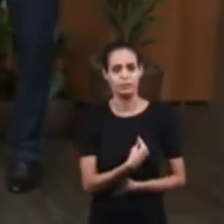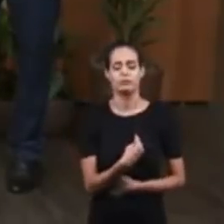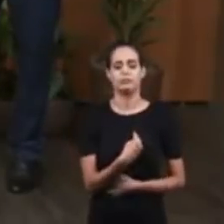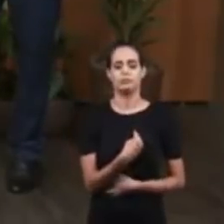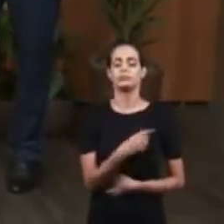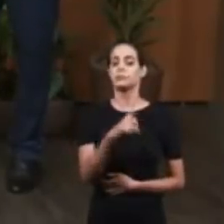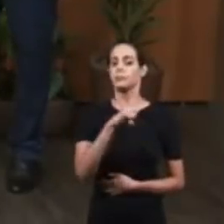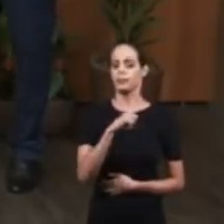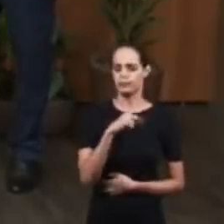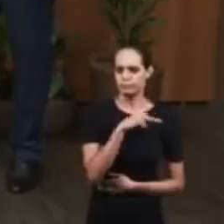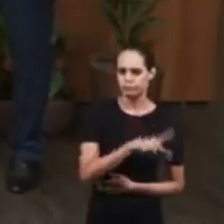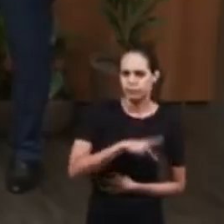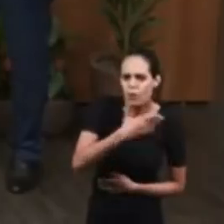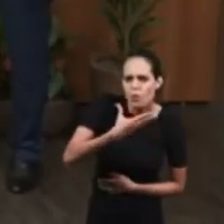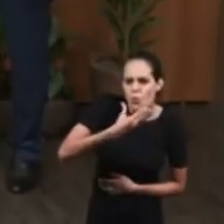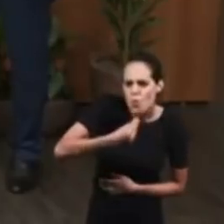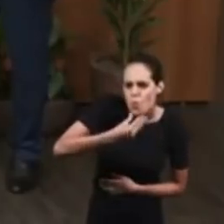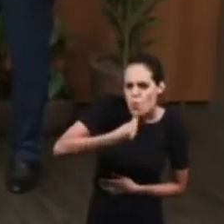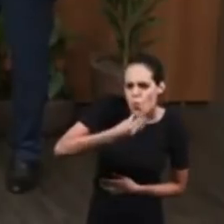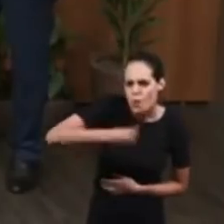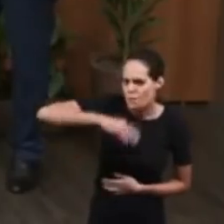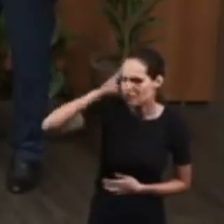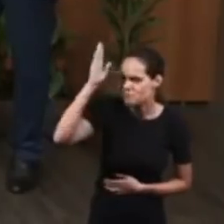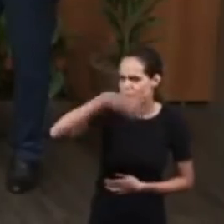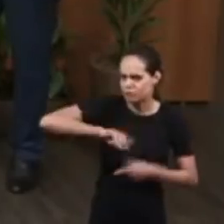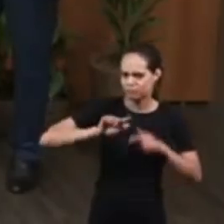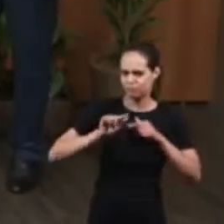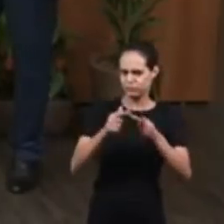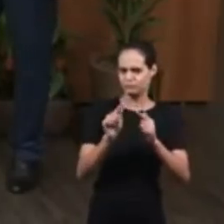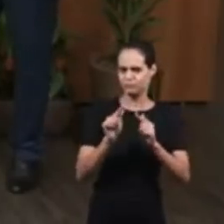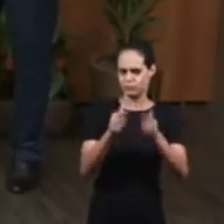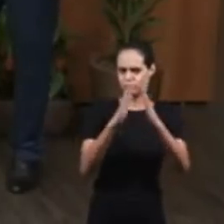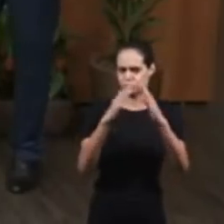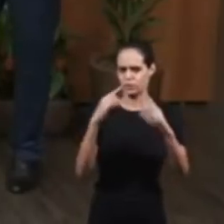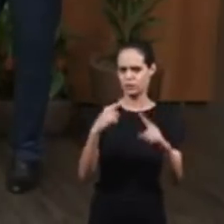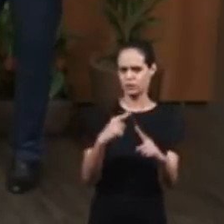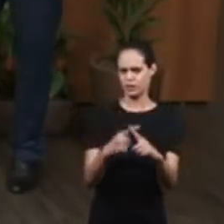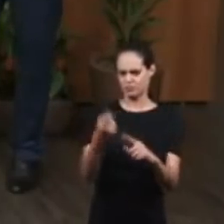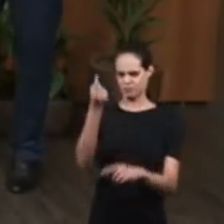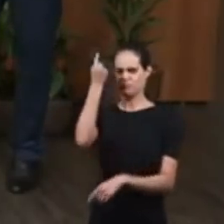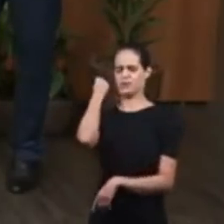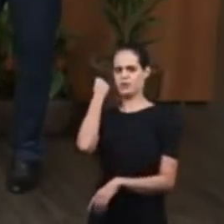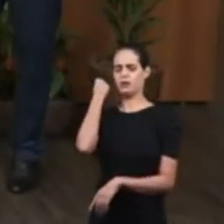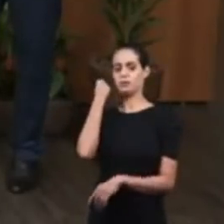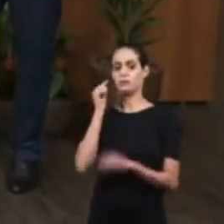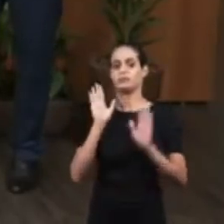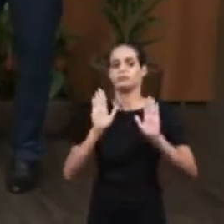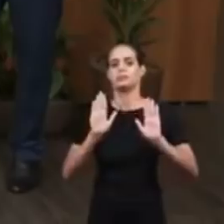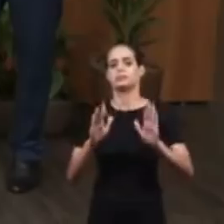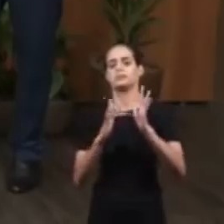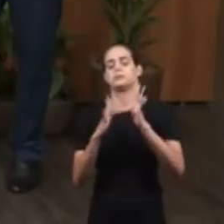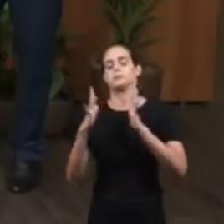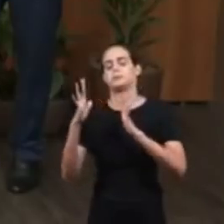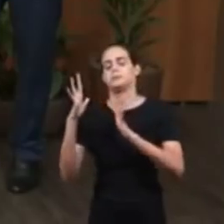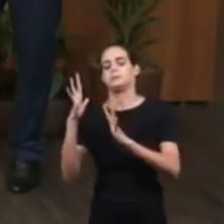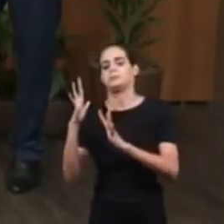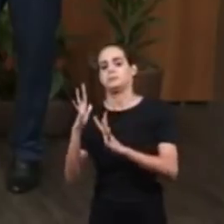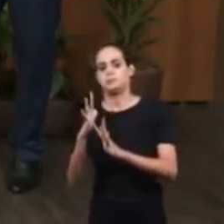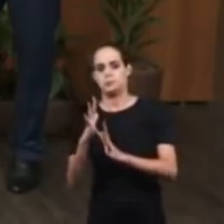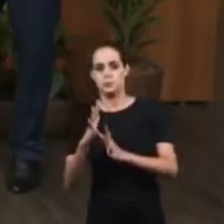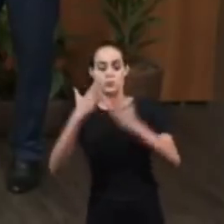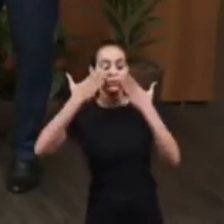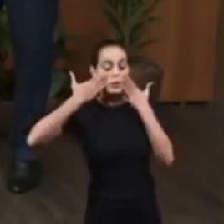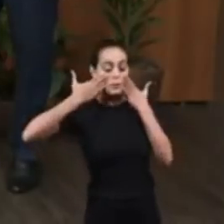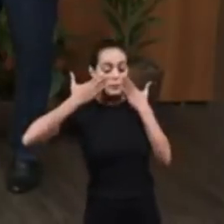Paul, who persecuted the church. But one day Jesus revealed himself to him. Paul then saw